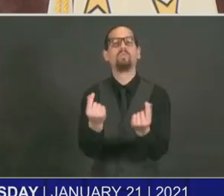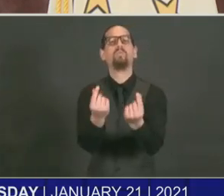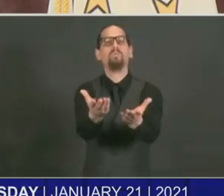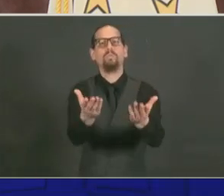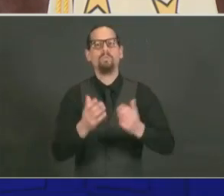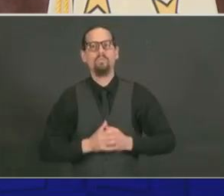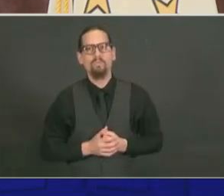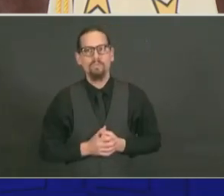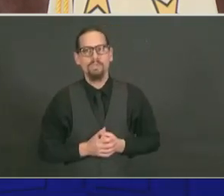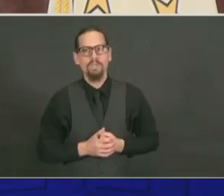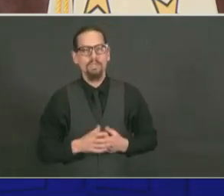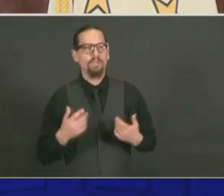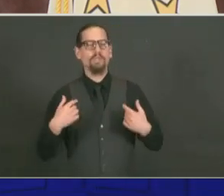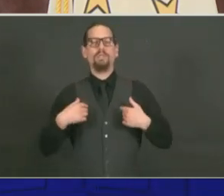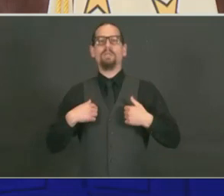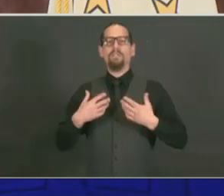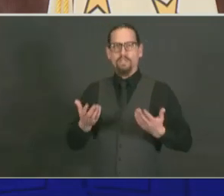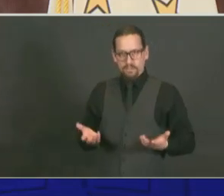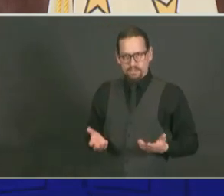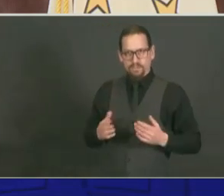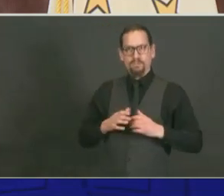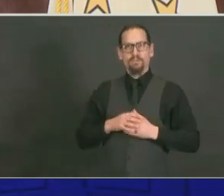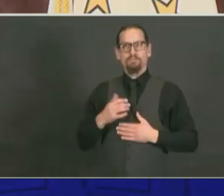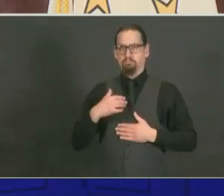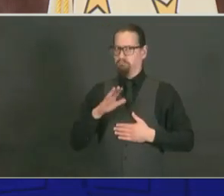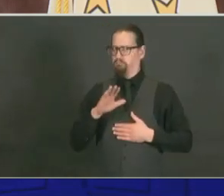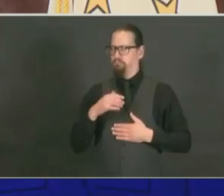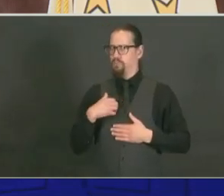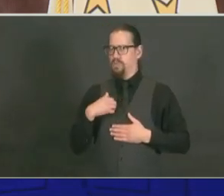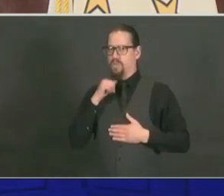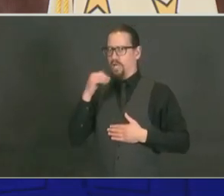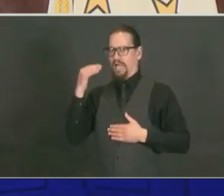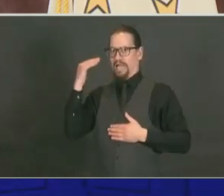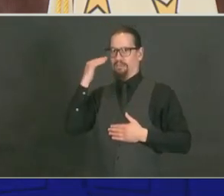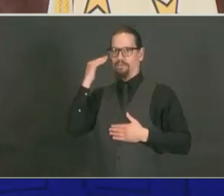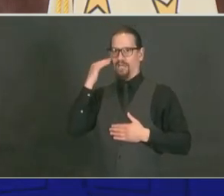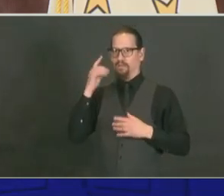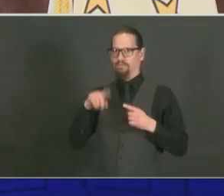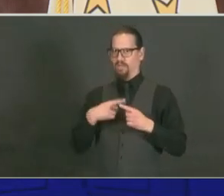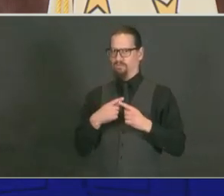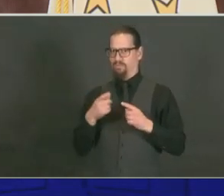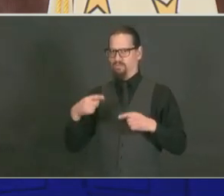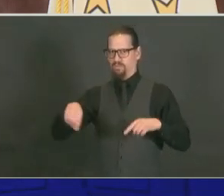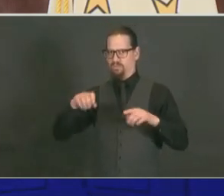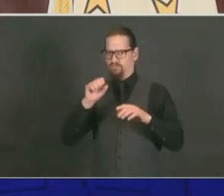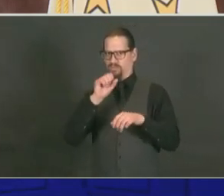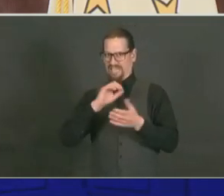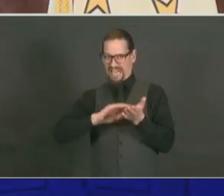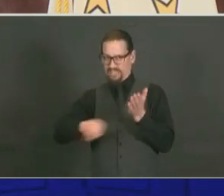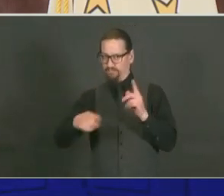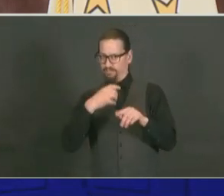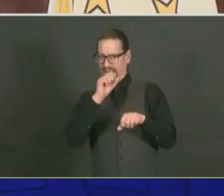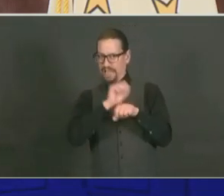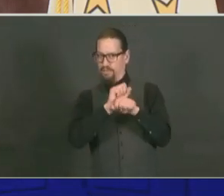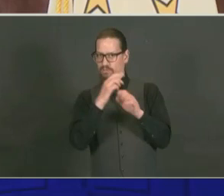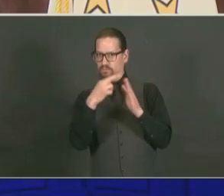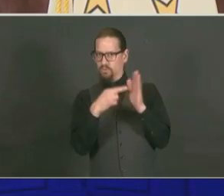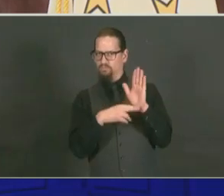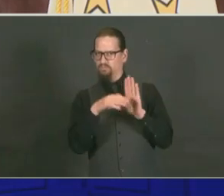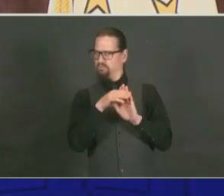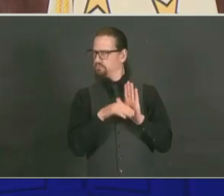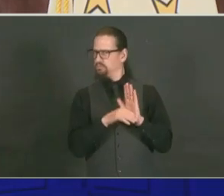it's now known, being exempt from any employment regulations and neither are they exempt from any COVID regulations.